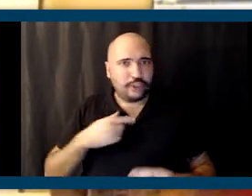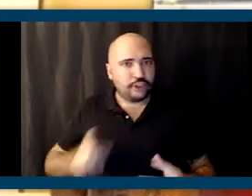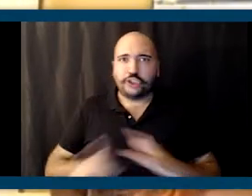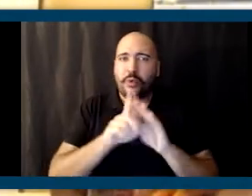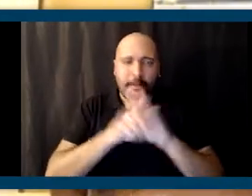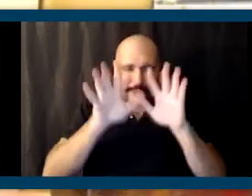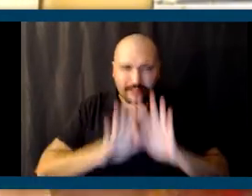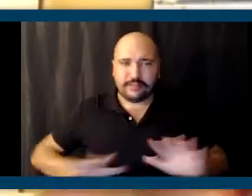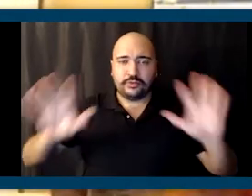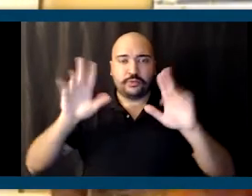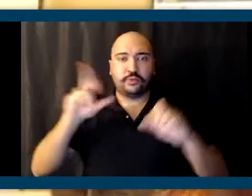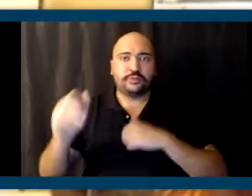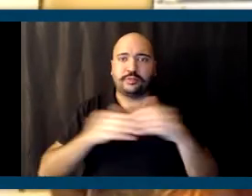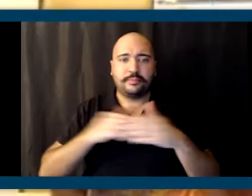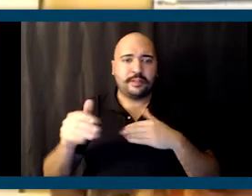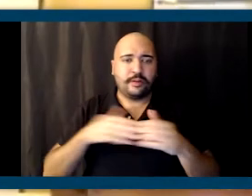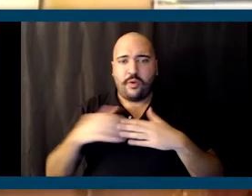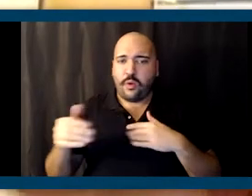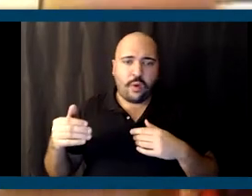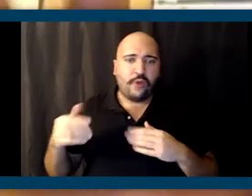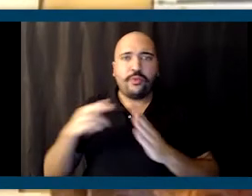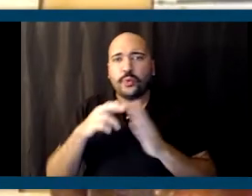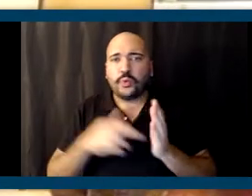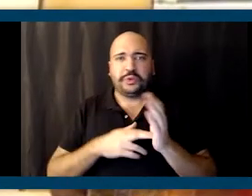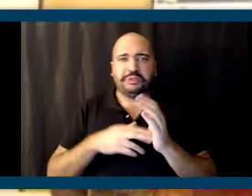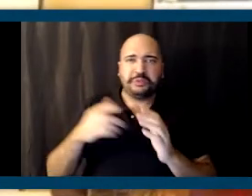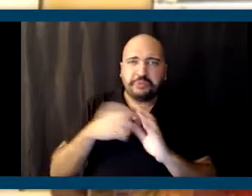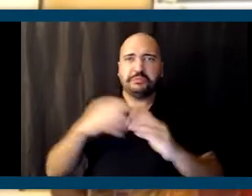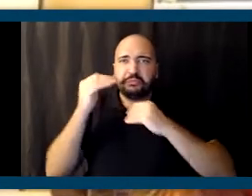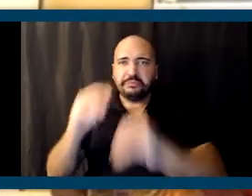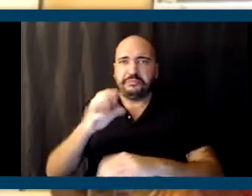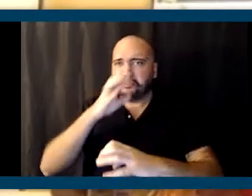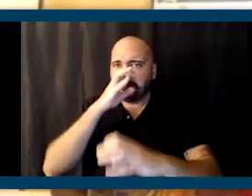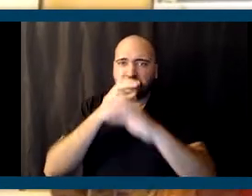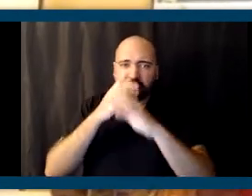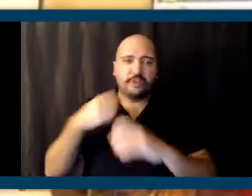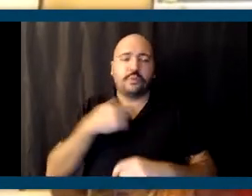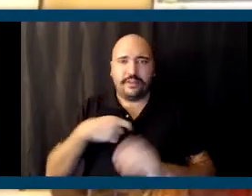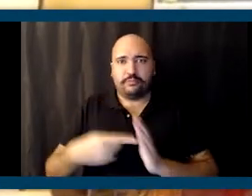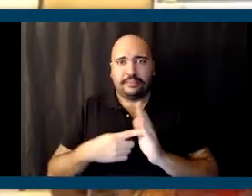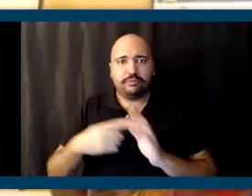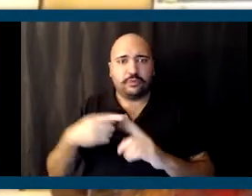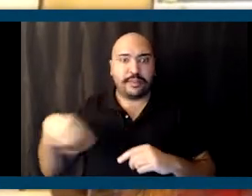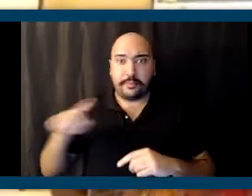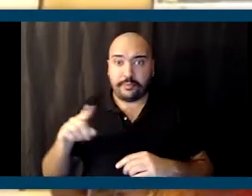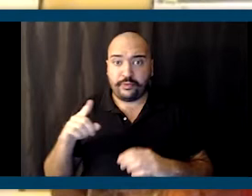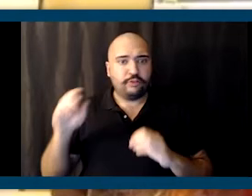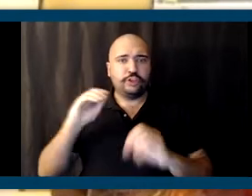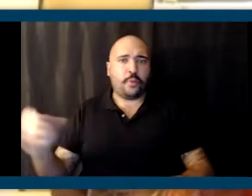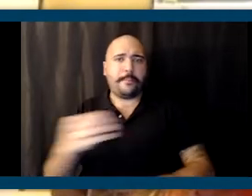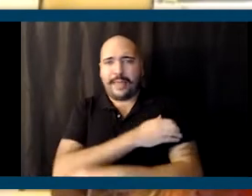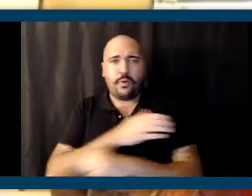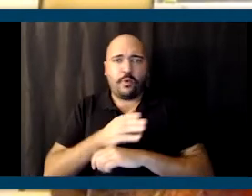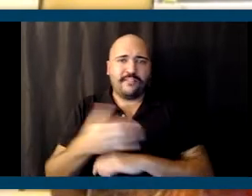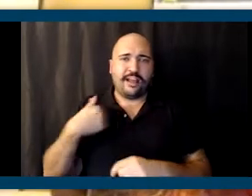the nation, regardless of the rules and regulations they try to put against us. We have to demonstrate to them that there is no power they have over us